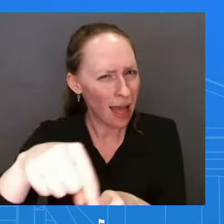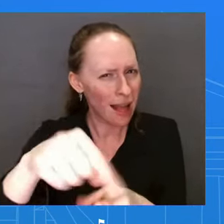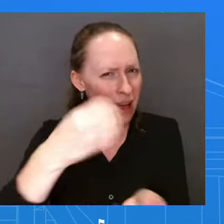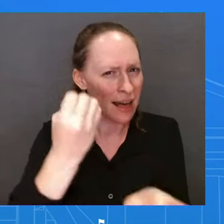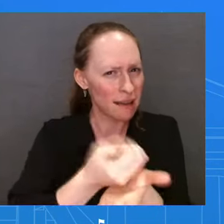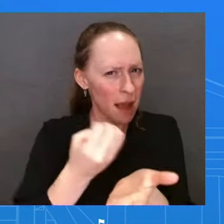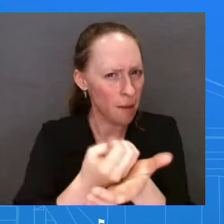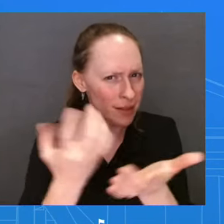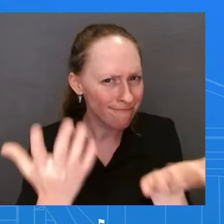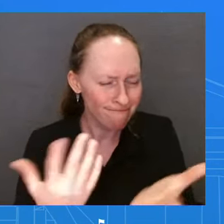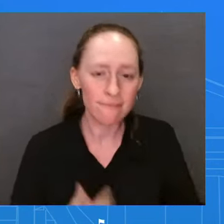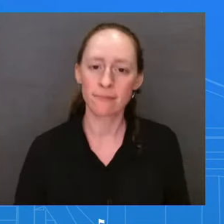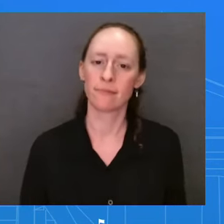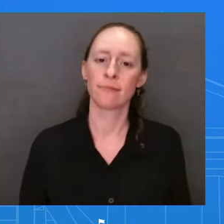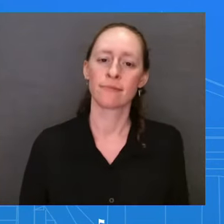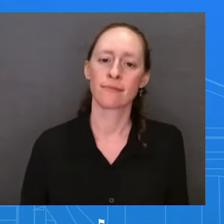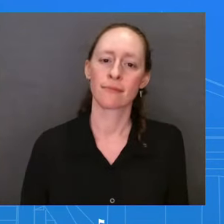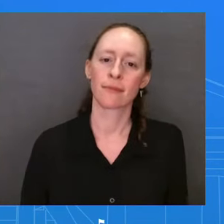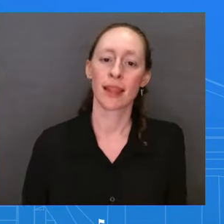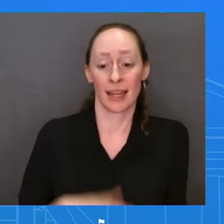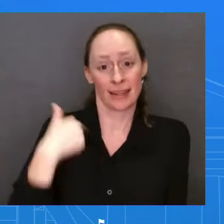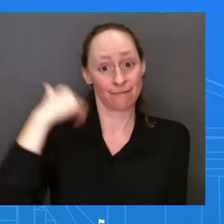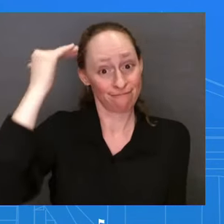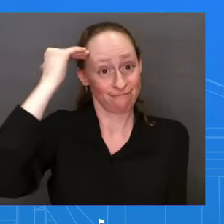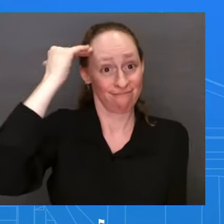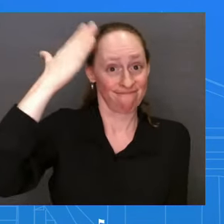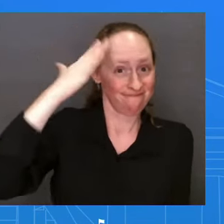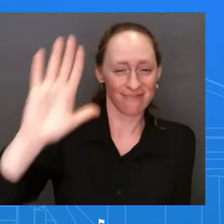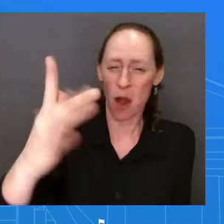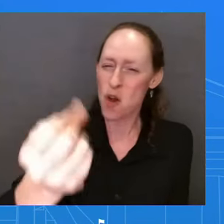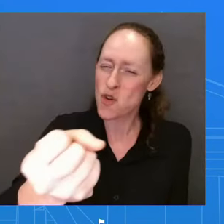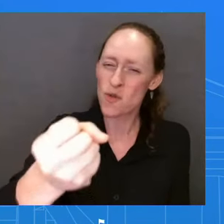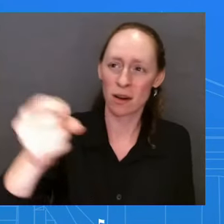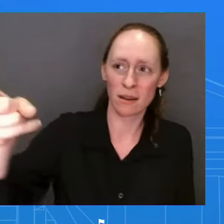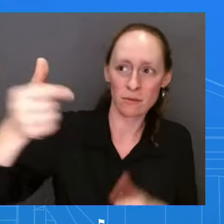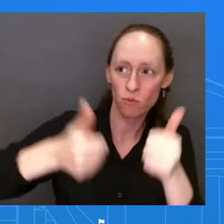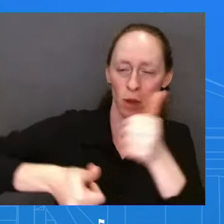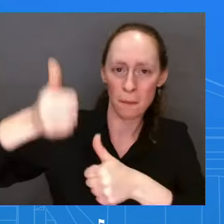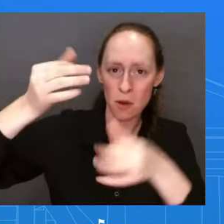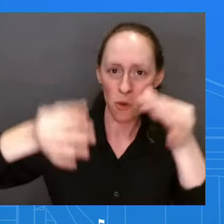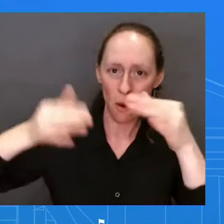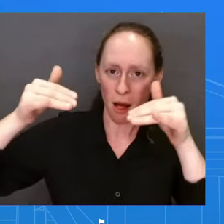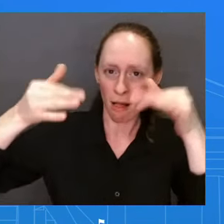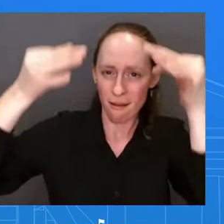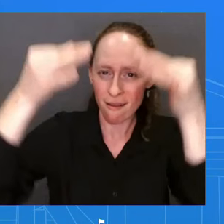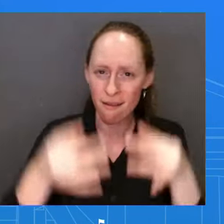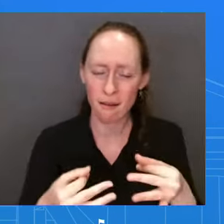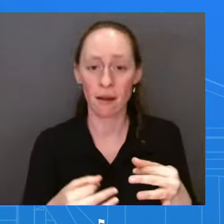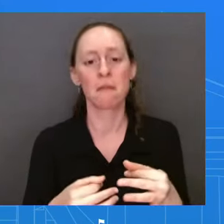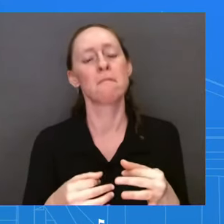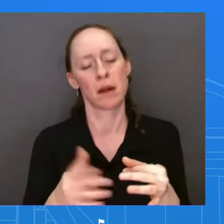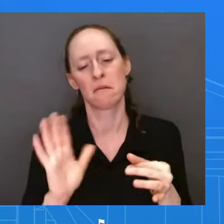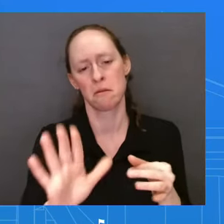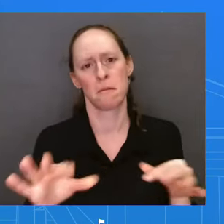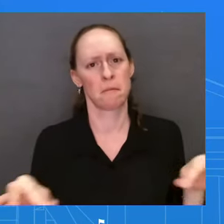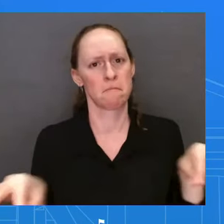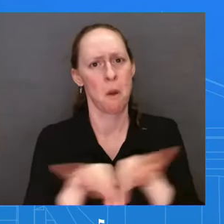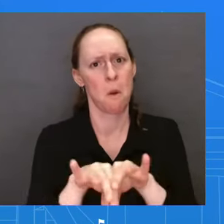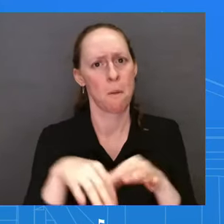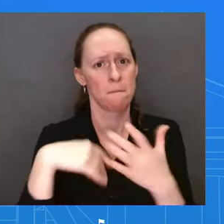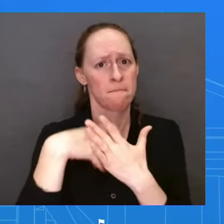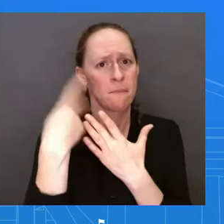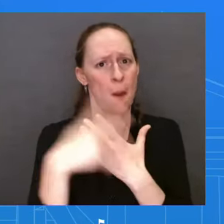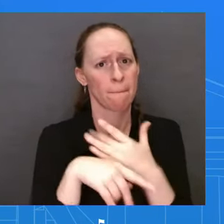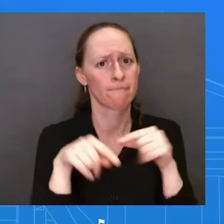might be. What I will say is that we feel that this is an incredibly important program for the student